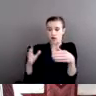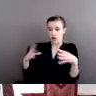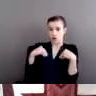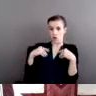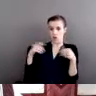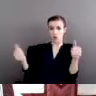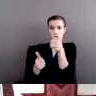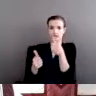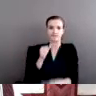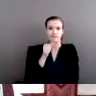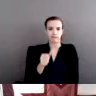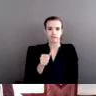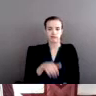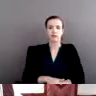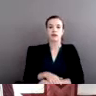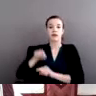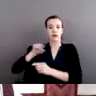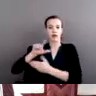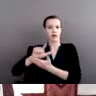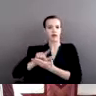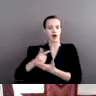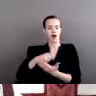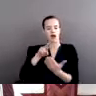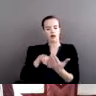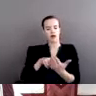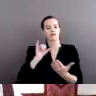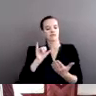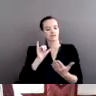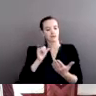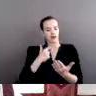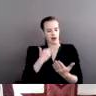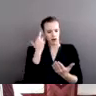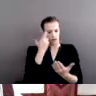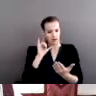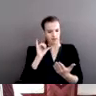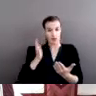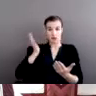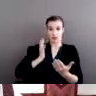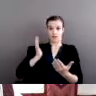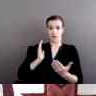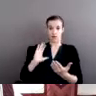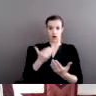is that there was still a system in place that centered a victim of sexual violence in the aftermath,